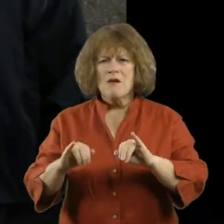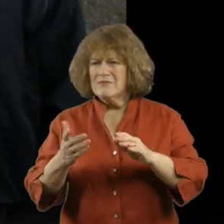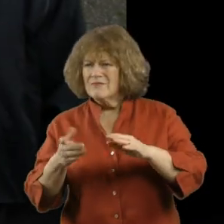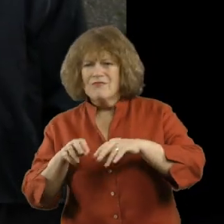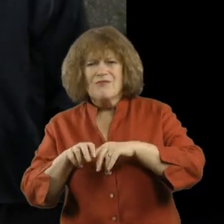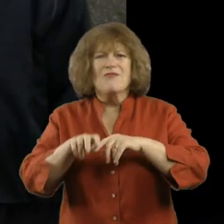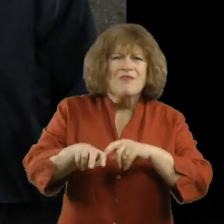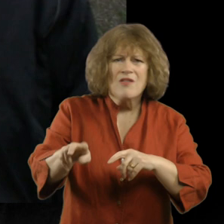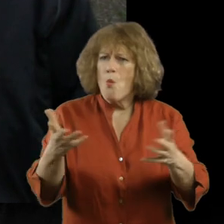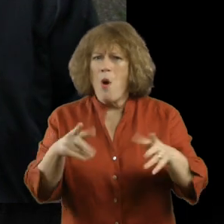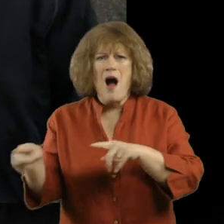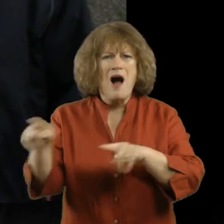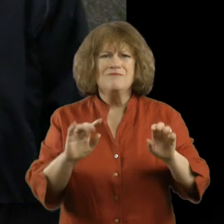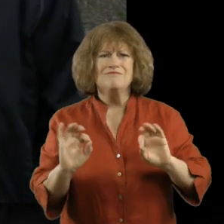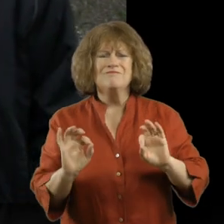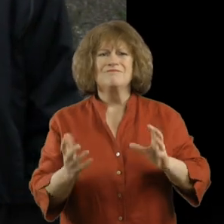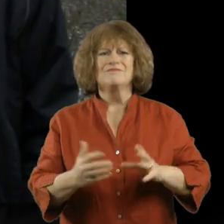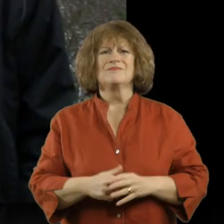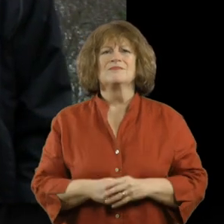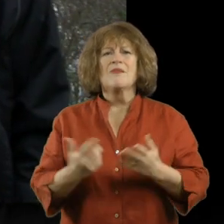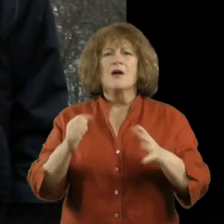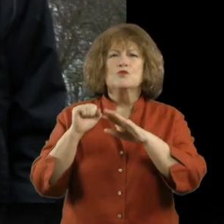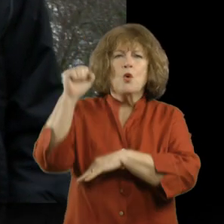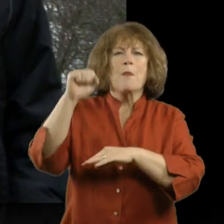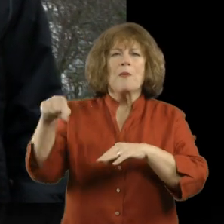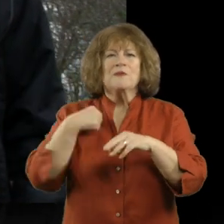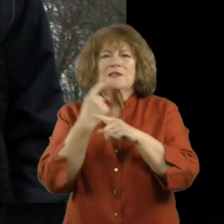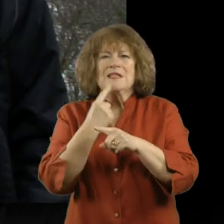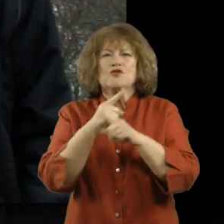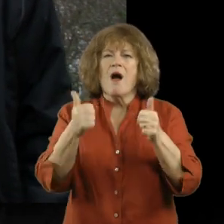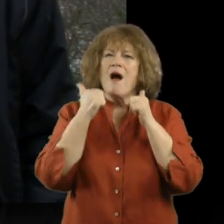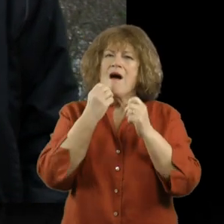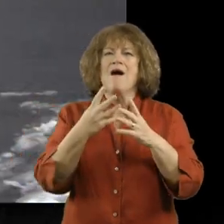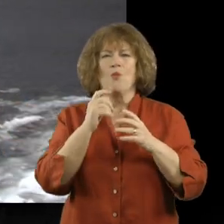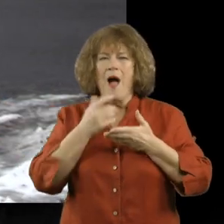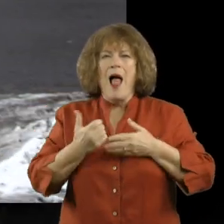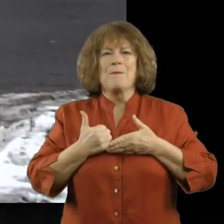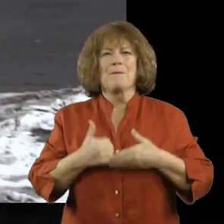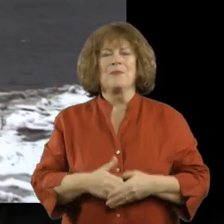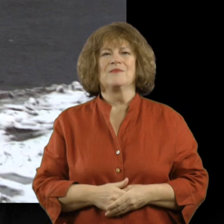Oh, no, there's no place to cross. Super scheme, our teacher will help us cross the road.